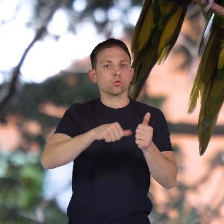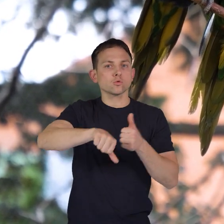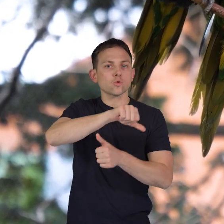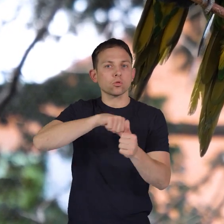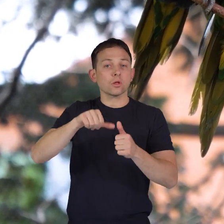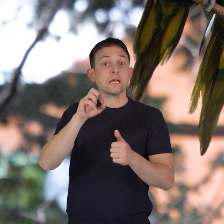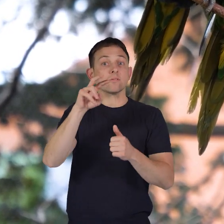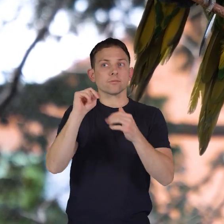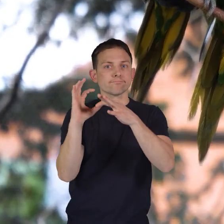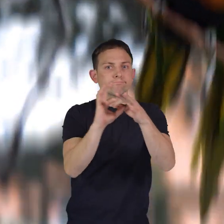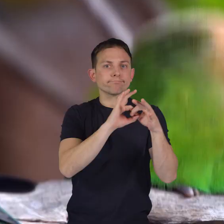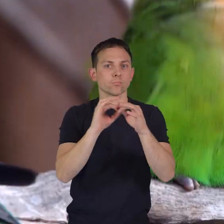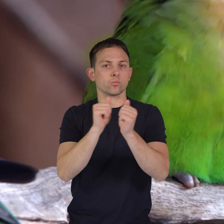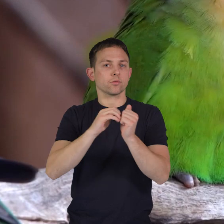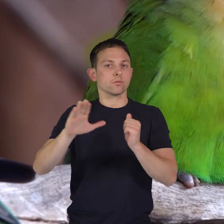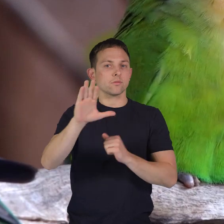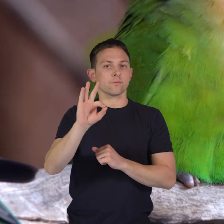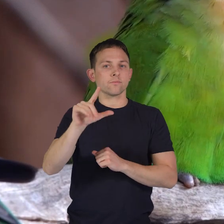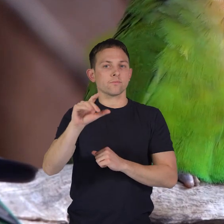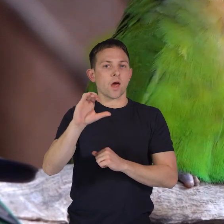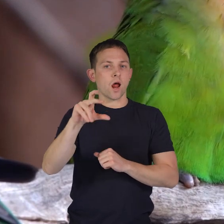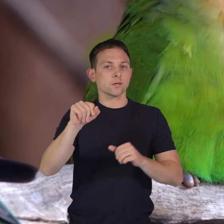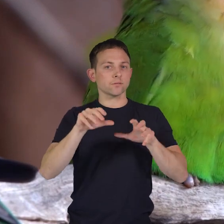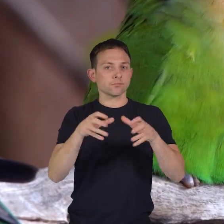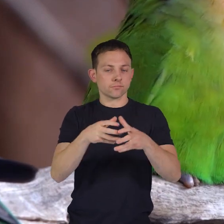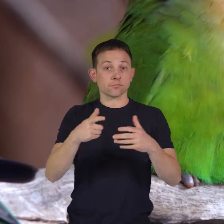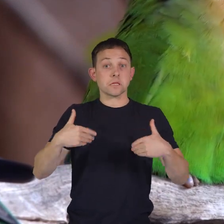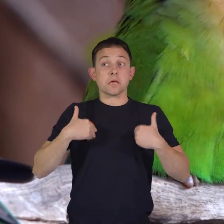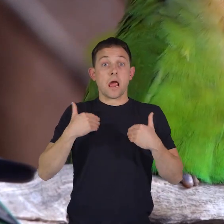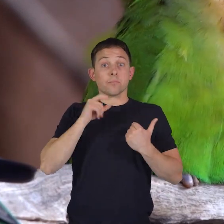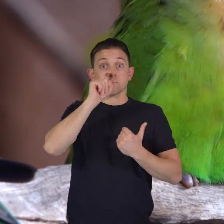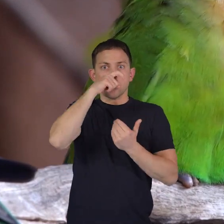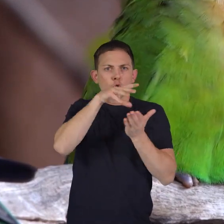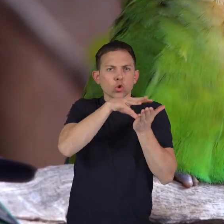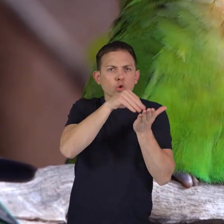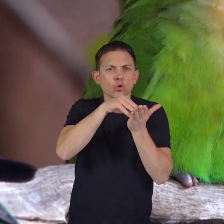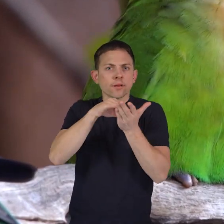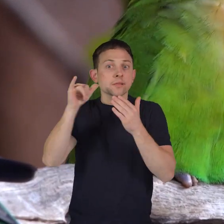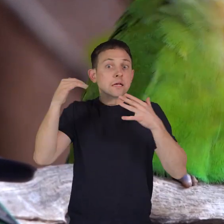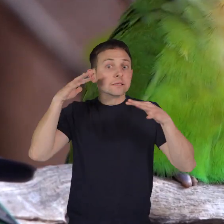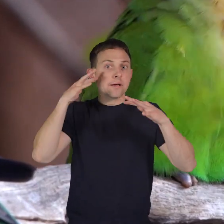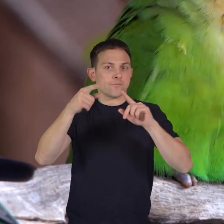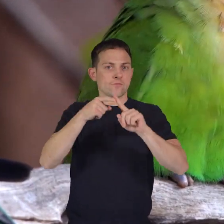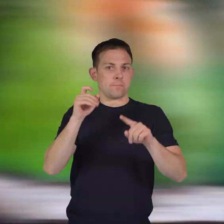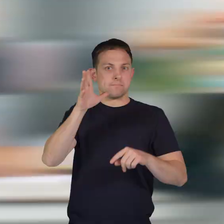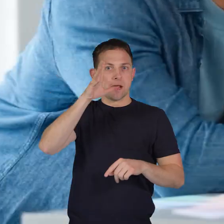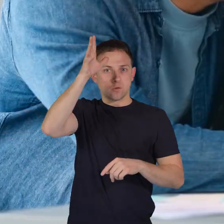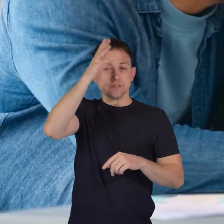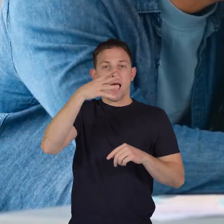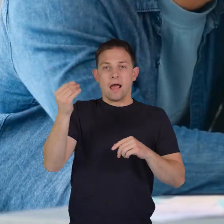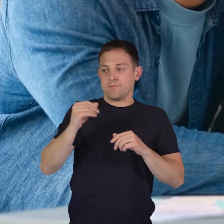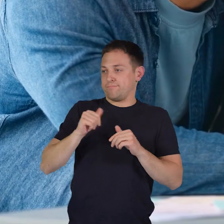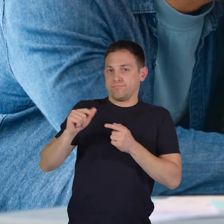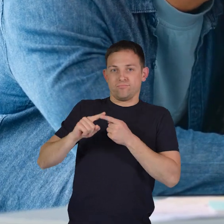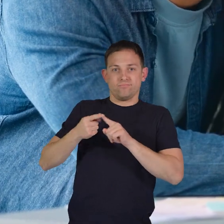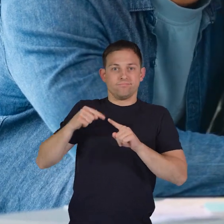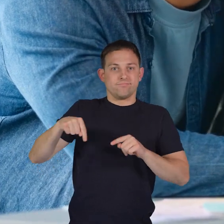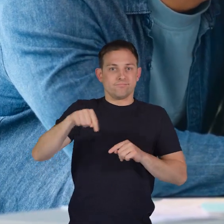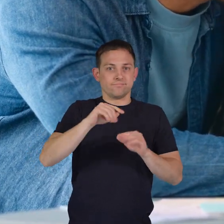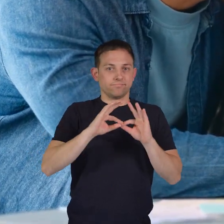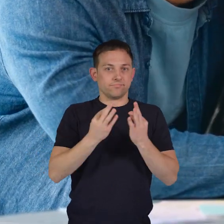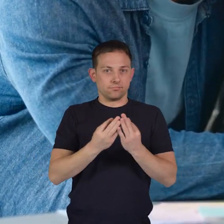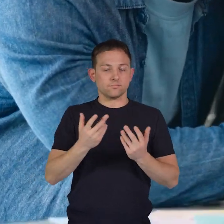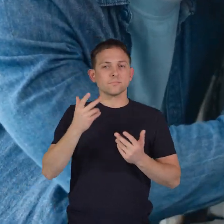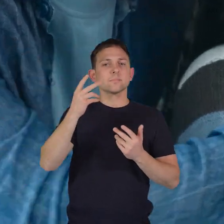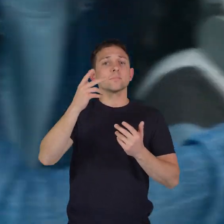bond within their flocks. Young parrots learn these sounds from their parents and fellow parrots, similar to how you learn to